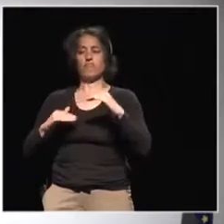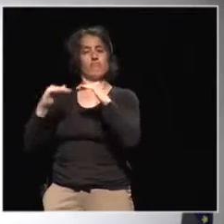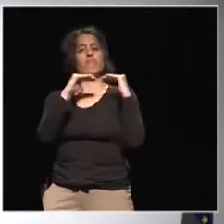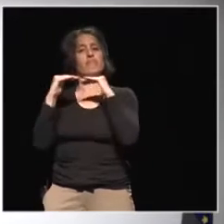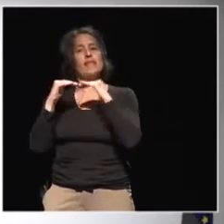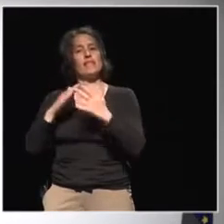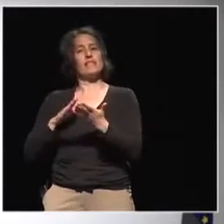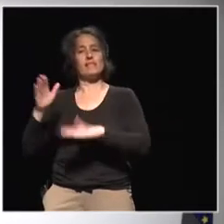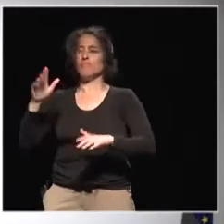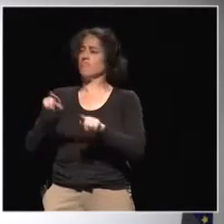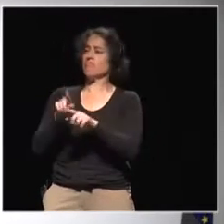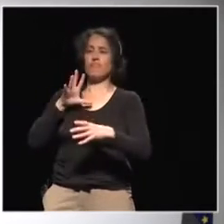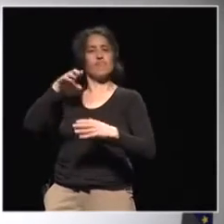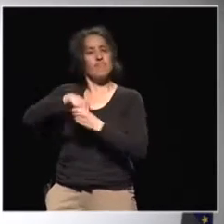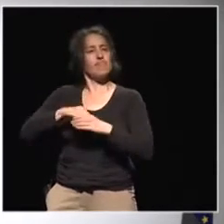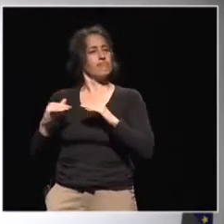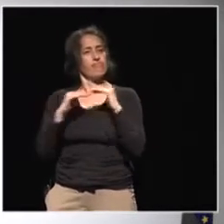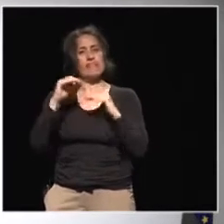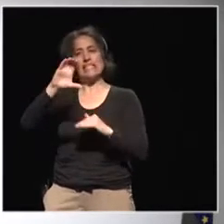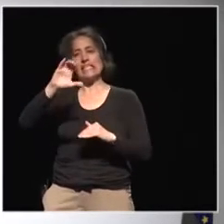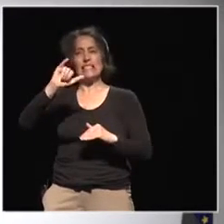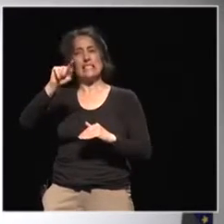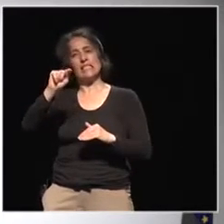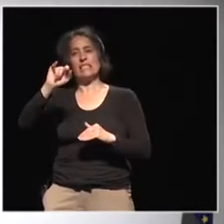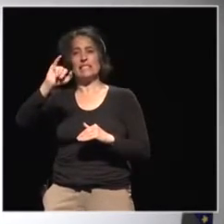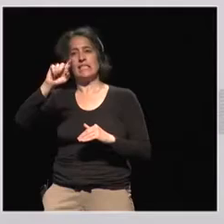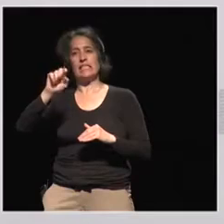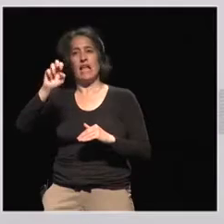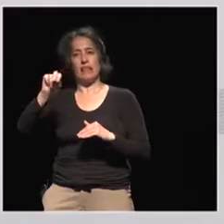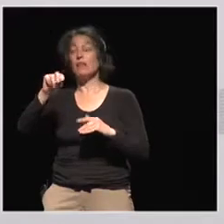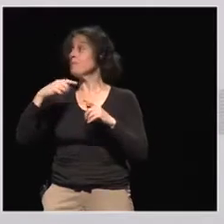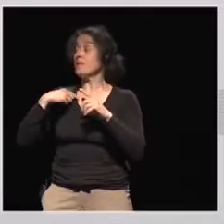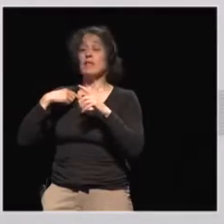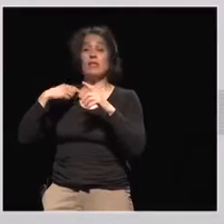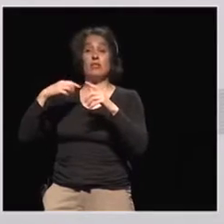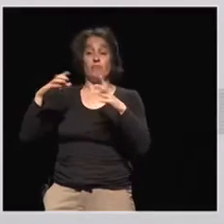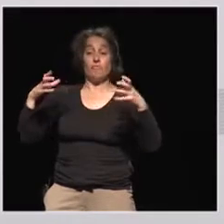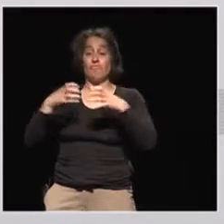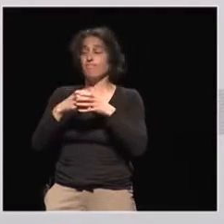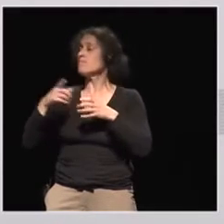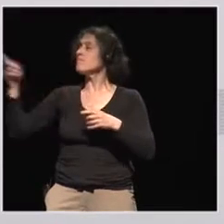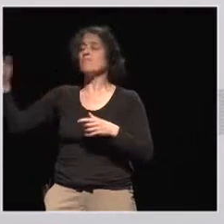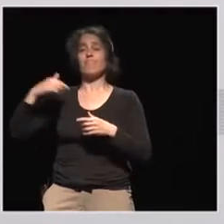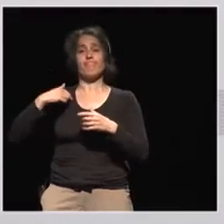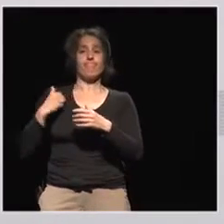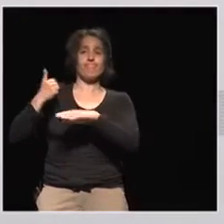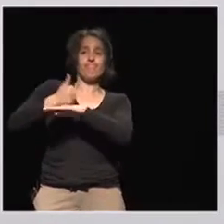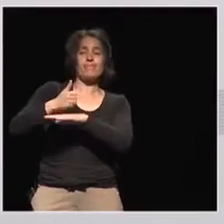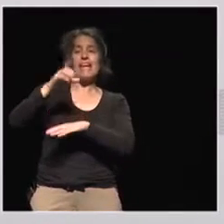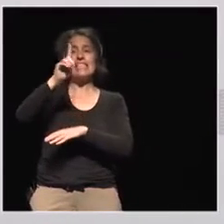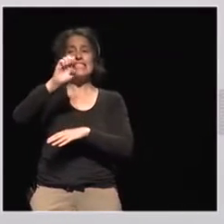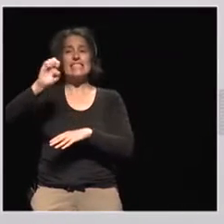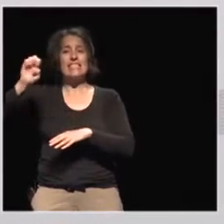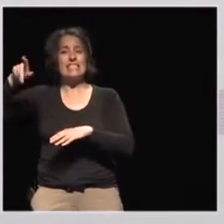My name is Tobias Troll, I am the project manager of DEEP. DEEP is a project of CONCORD, the European Confederation of Development